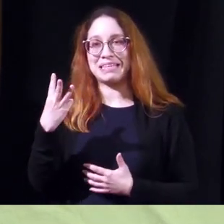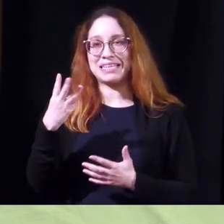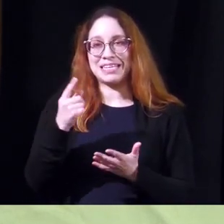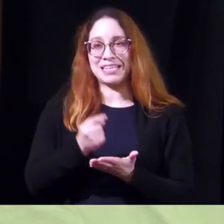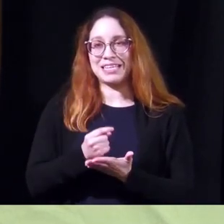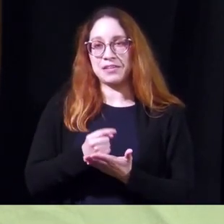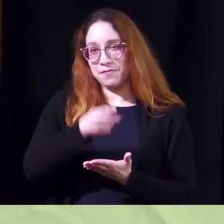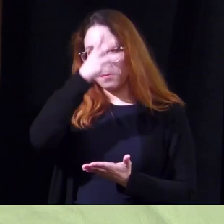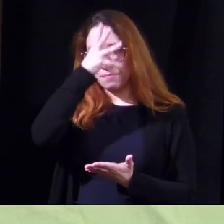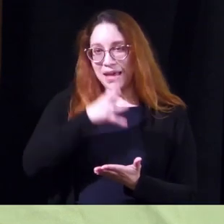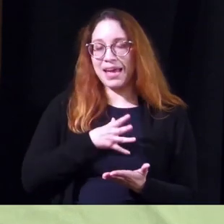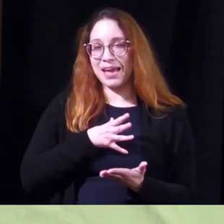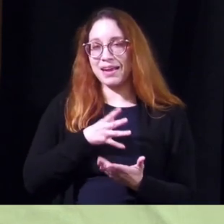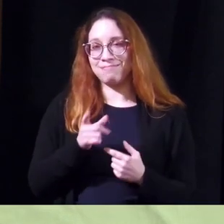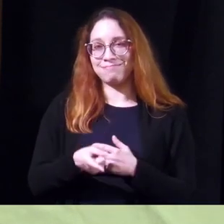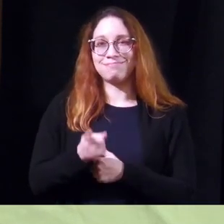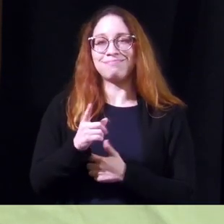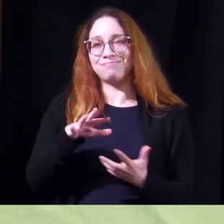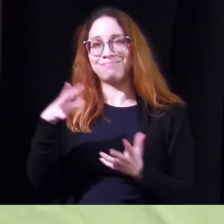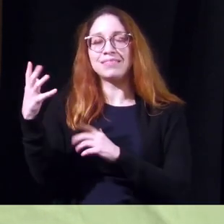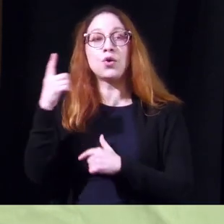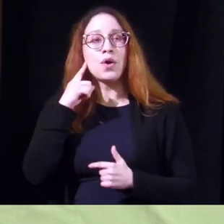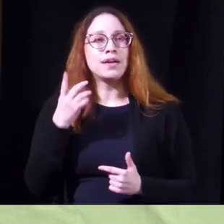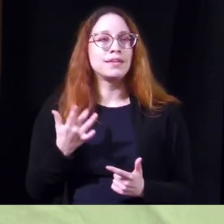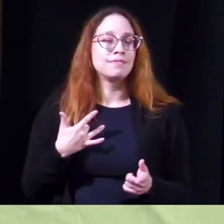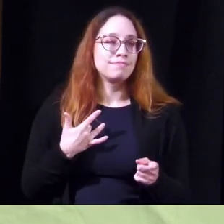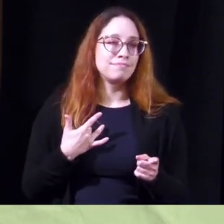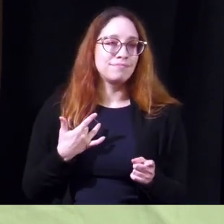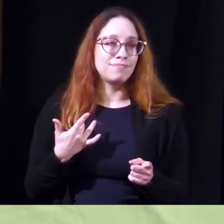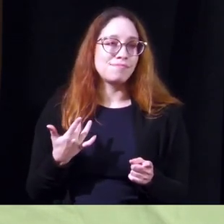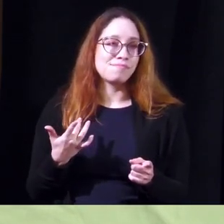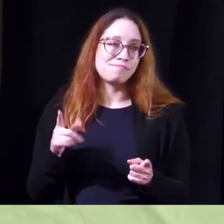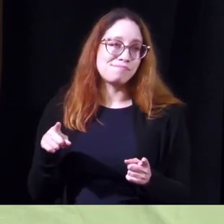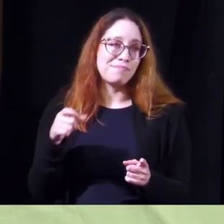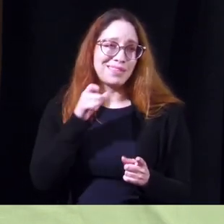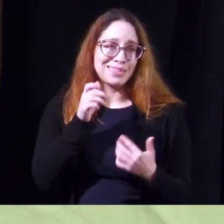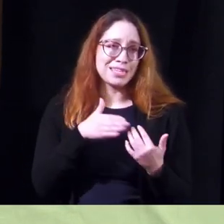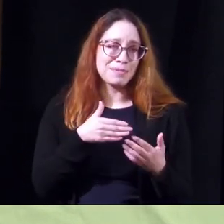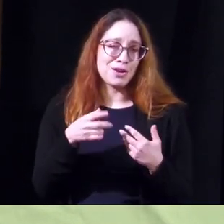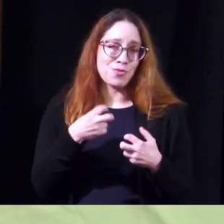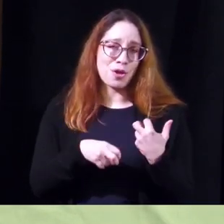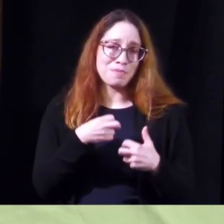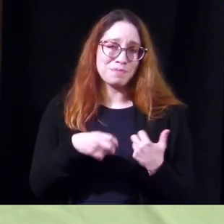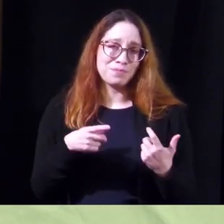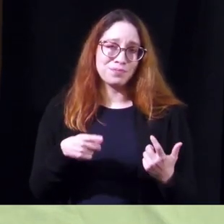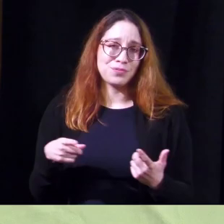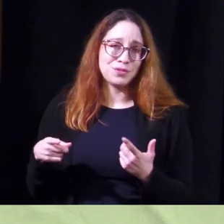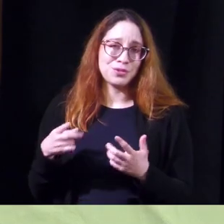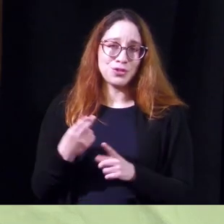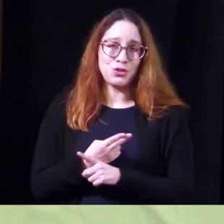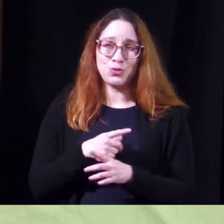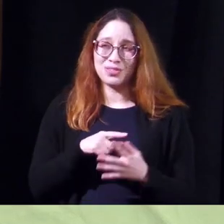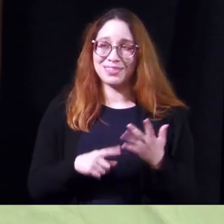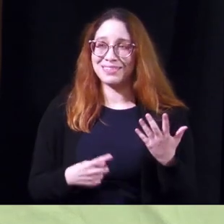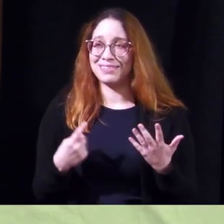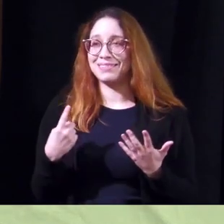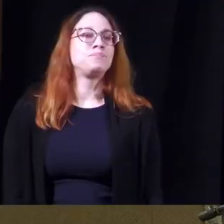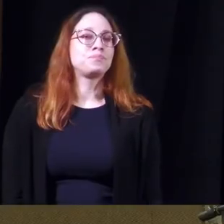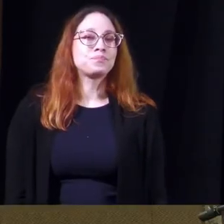male uh erectile dysfunction is because it almost doesn't matter what the problem is we that's all we we have